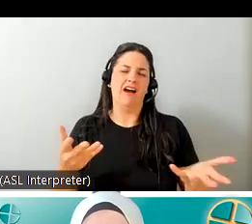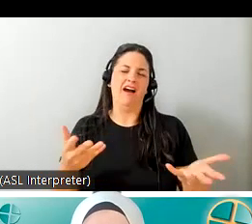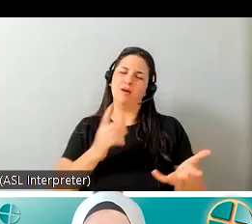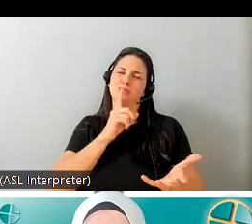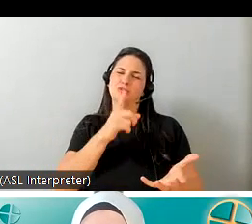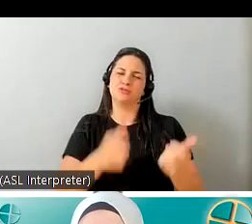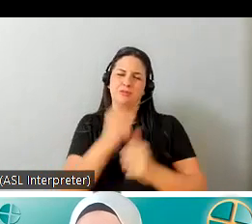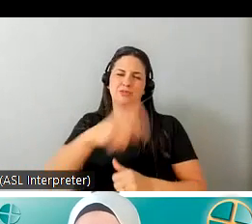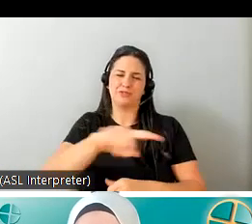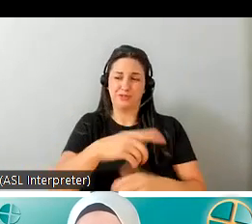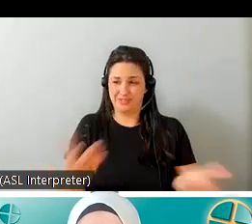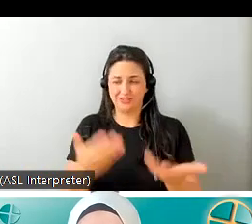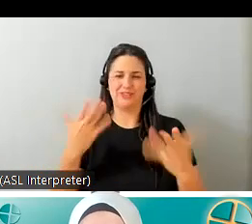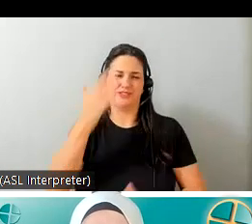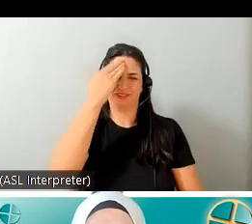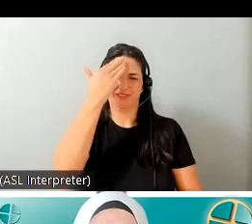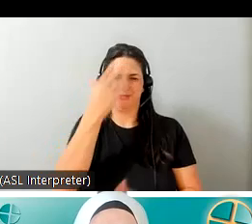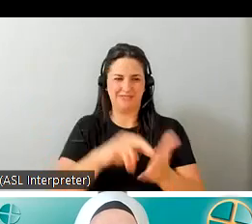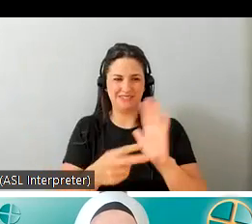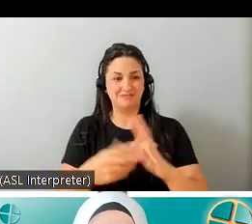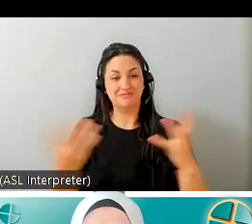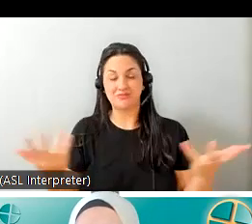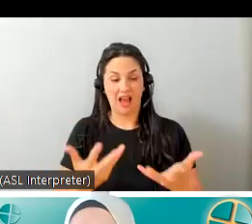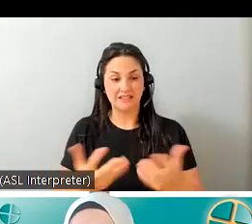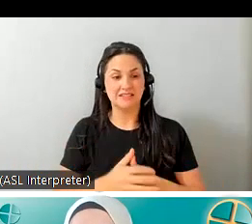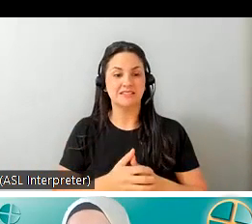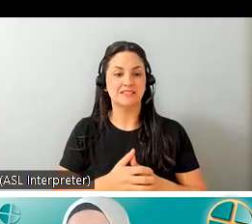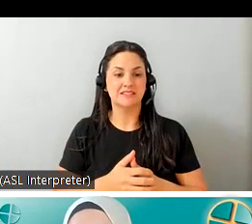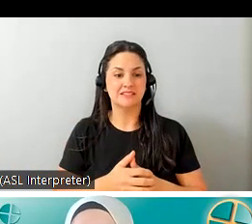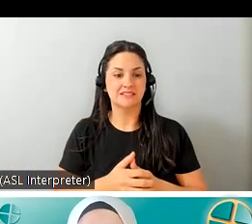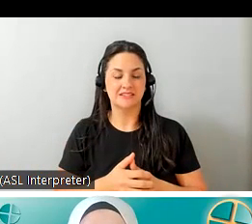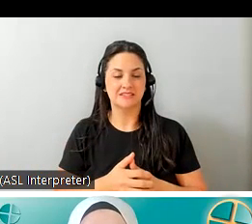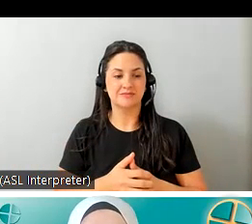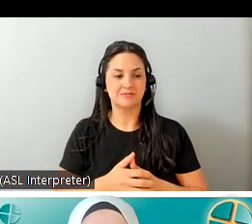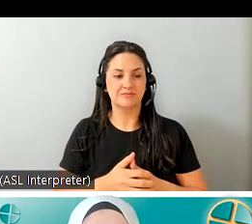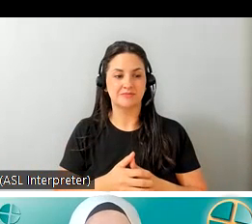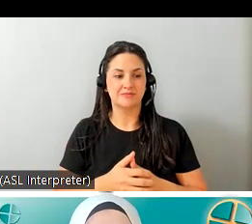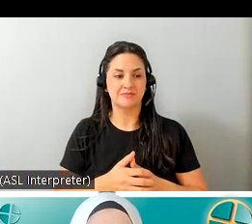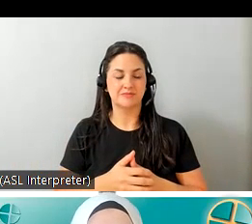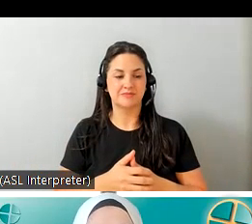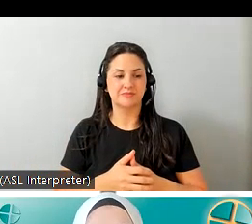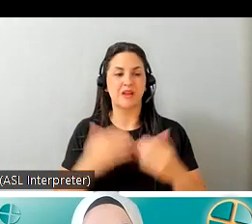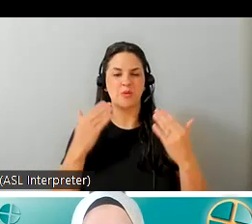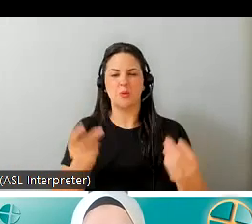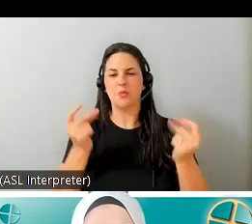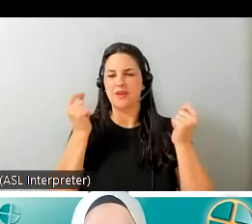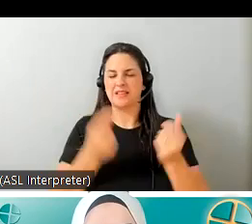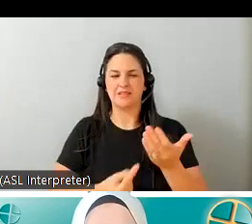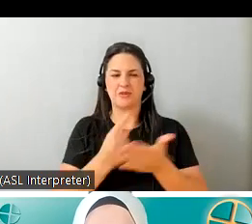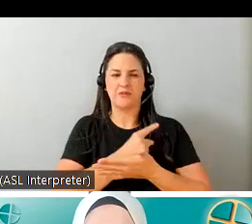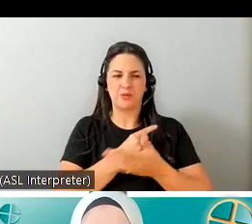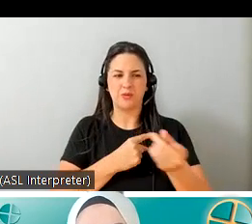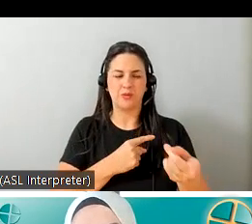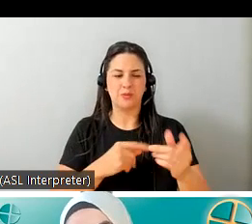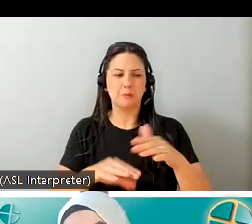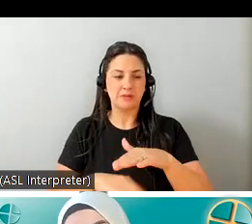here who are attending but just in regards to in the midst of the points that will be made on into the next slides i'll just quickly go over this so